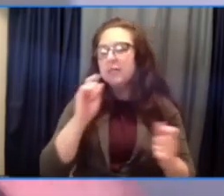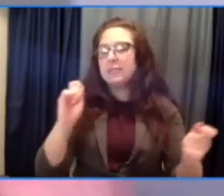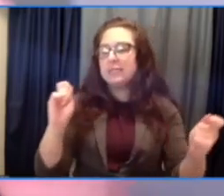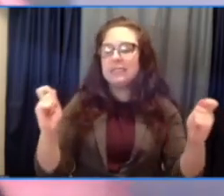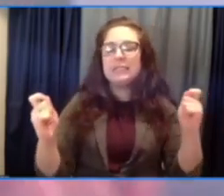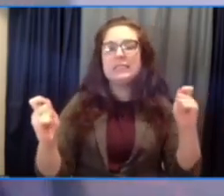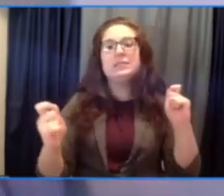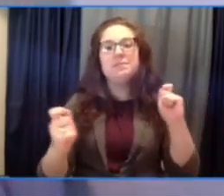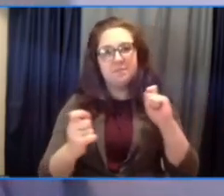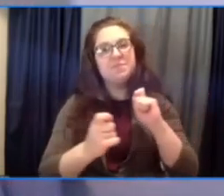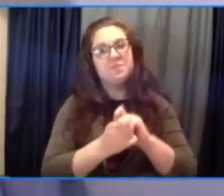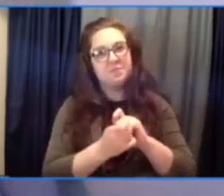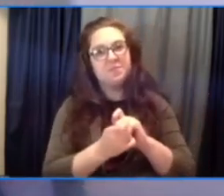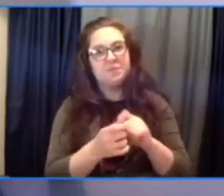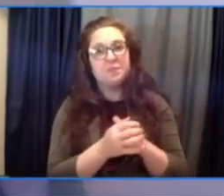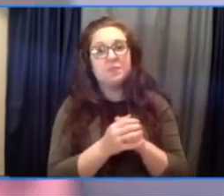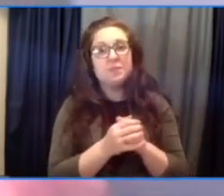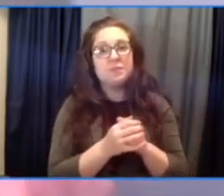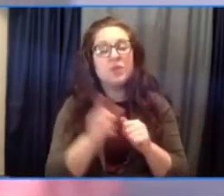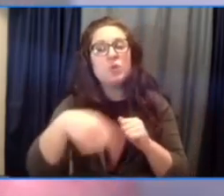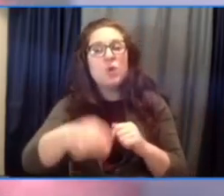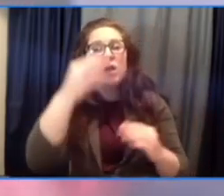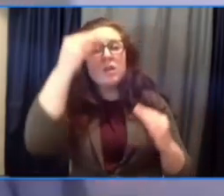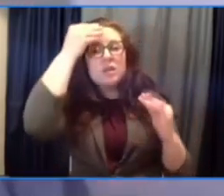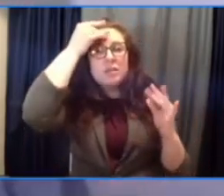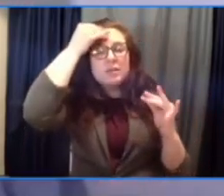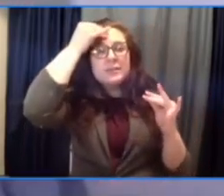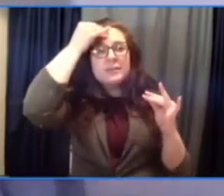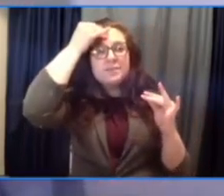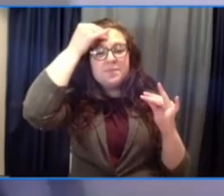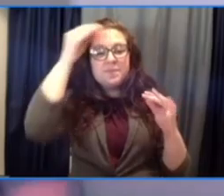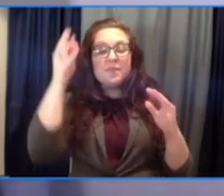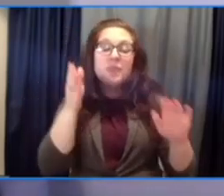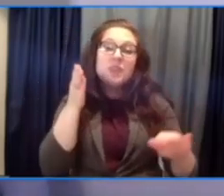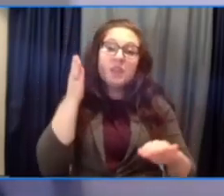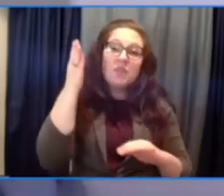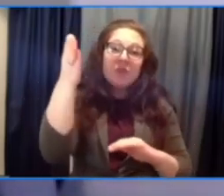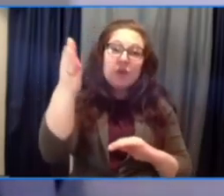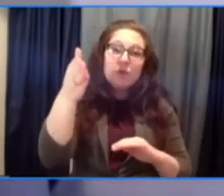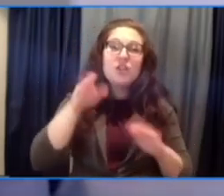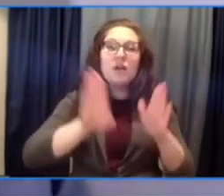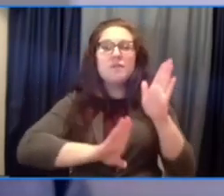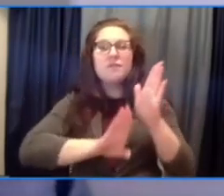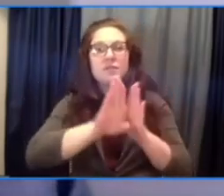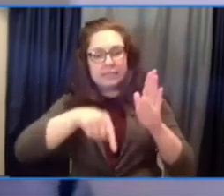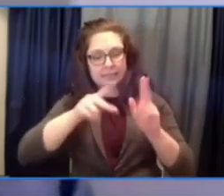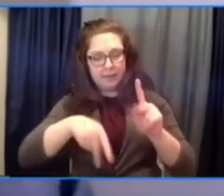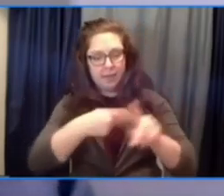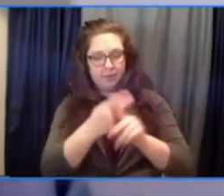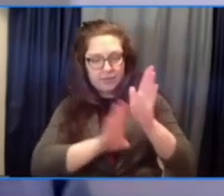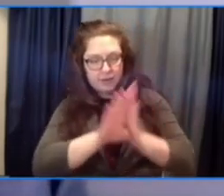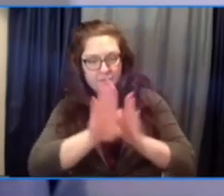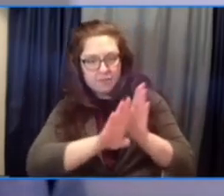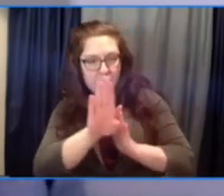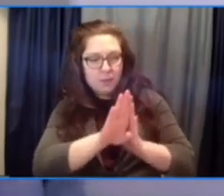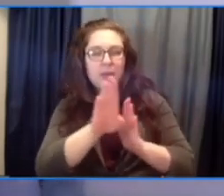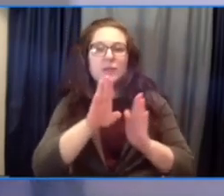So as you're thinking about the future about measure work, what are those shifts that you're hoping will continue?